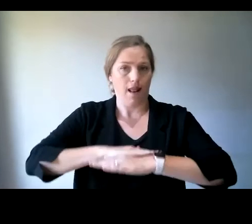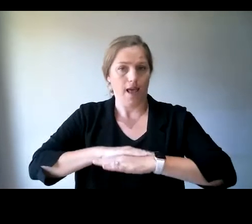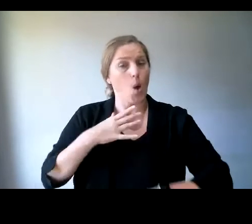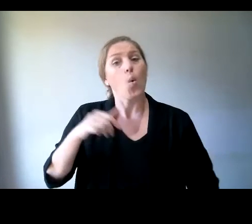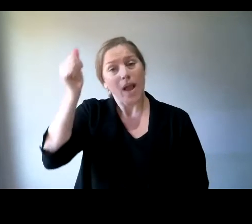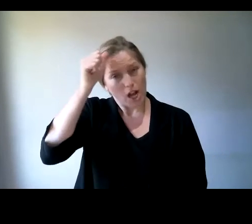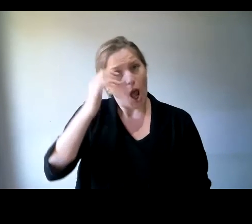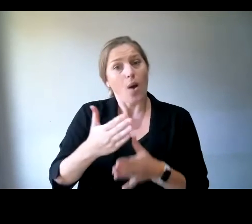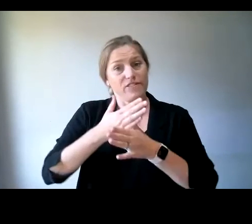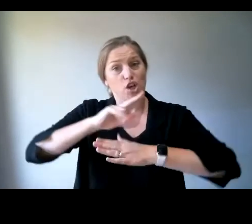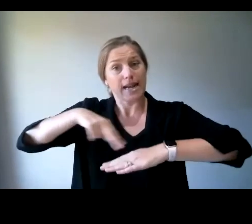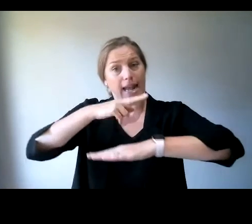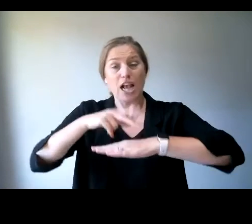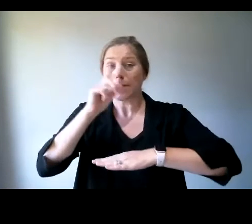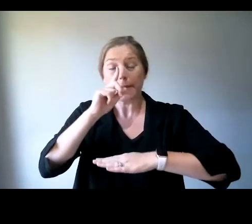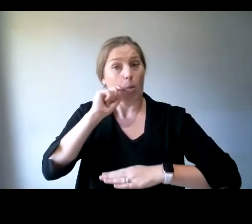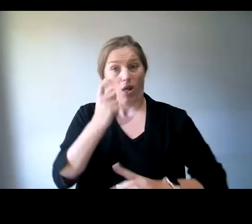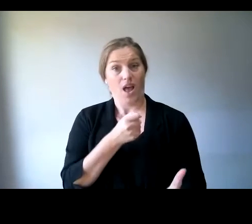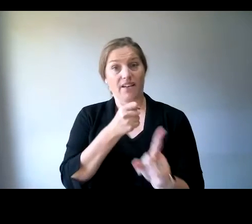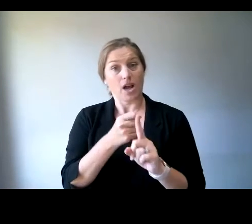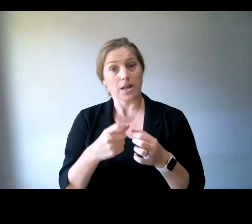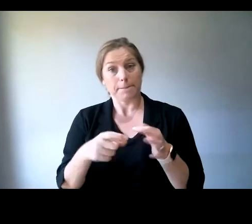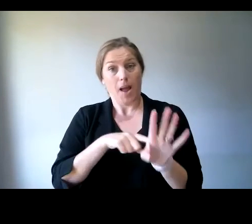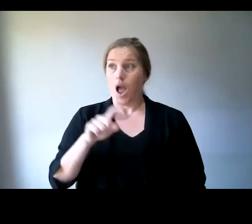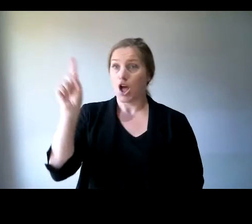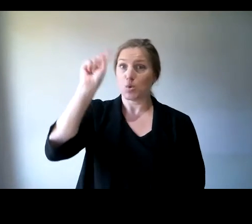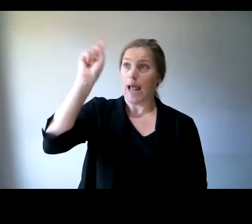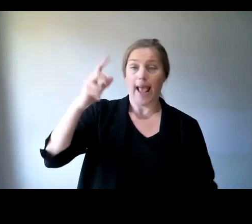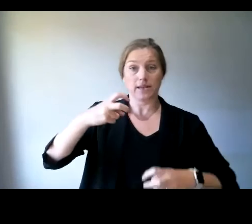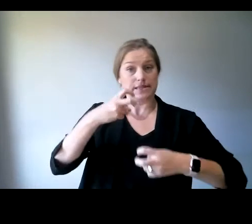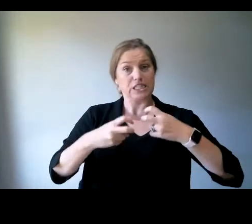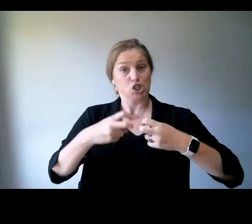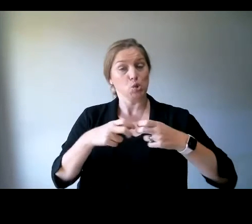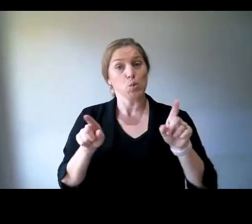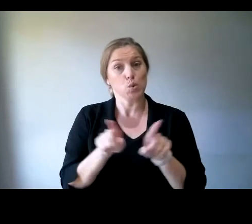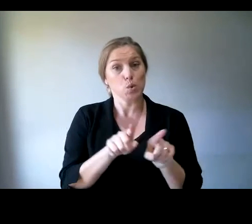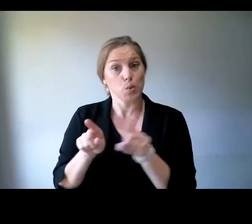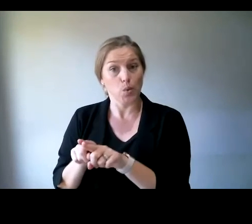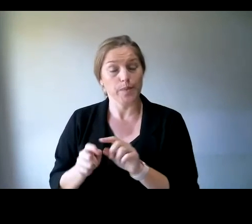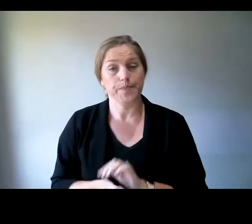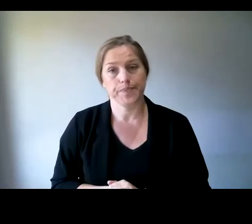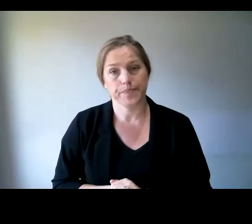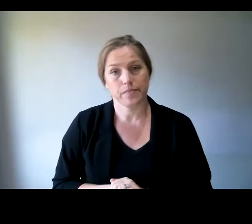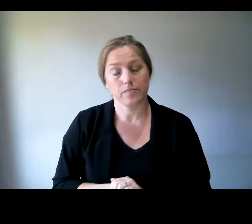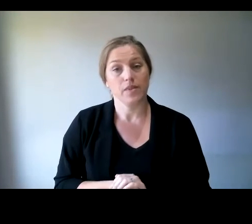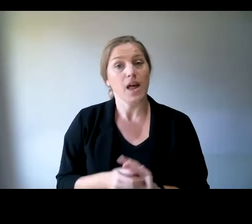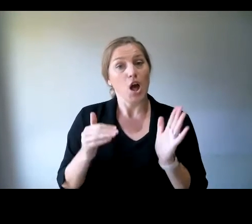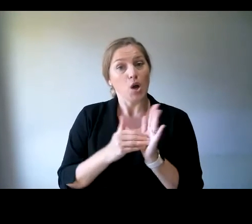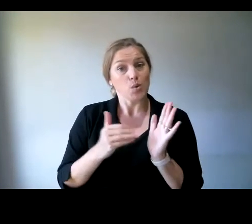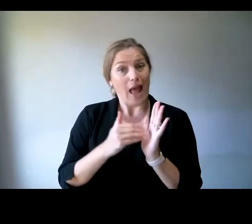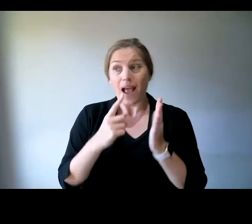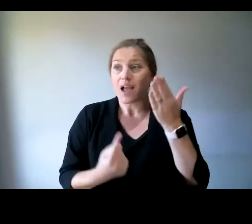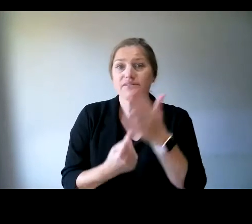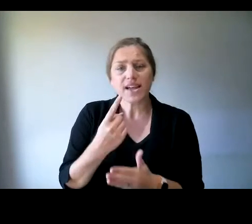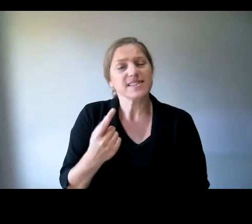issues we're going to be talking about today. Now, today's an event, hopefully, that is going to be a bit of me